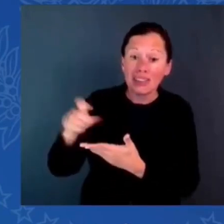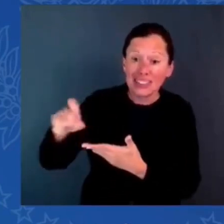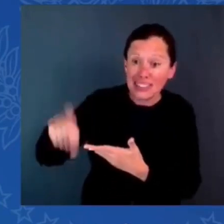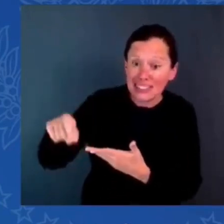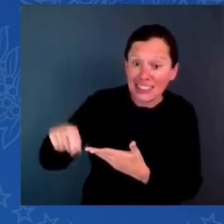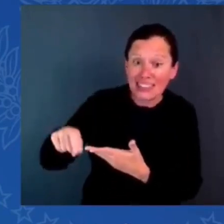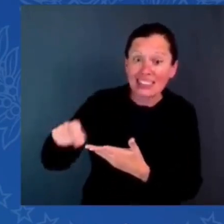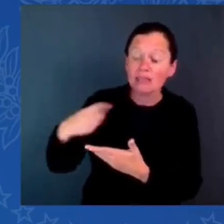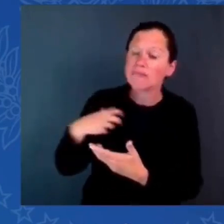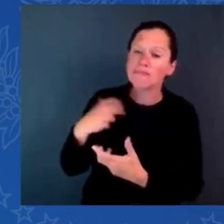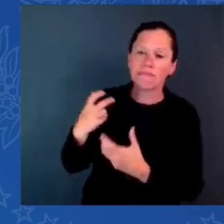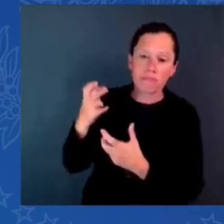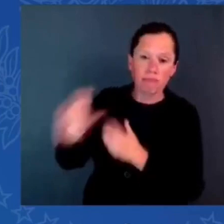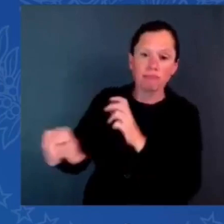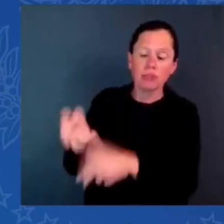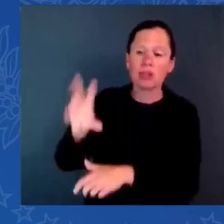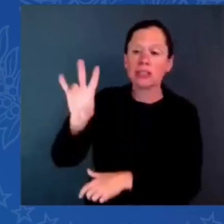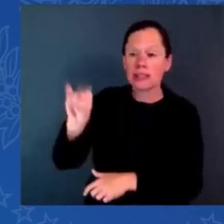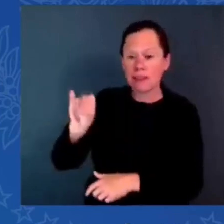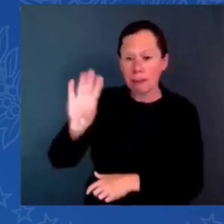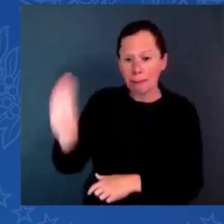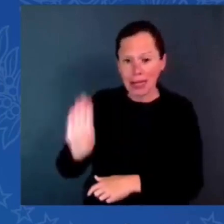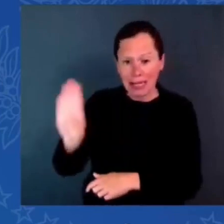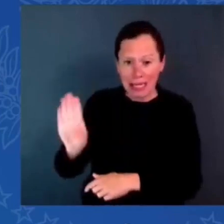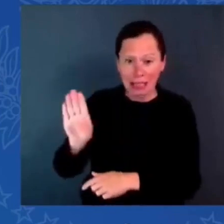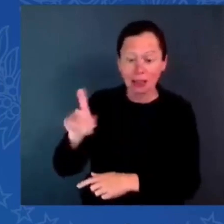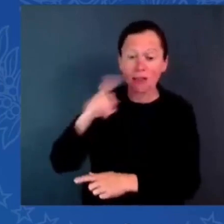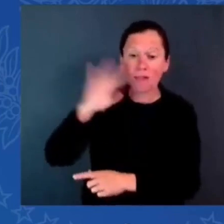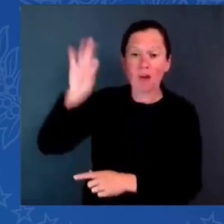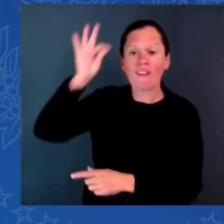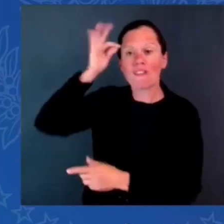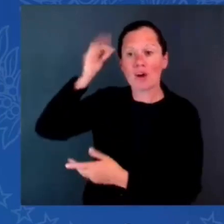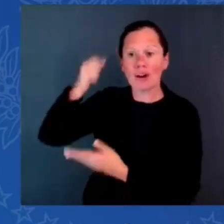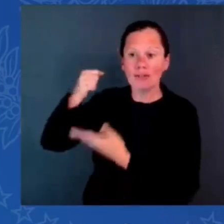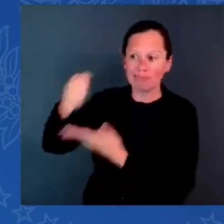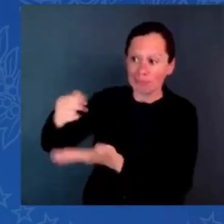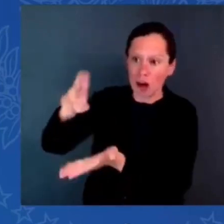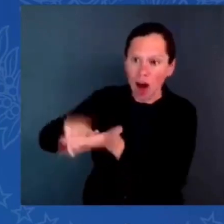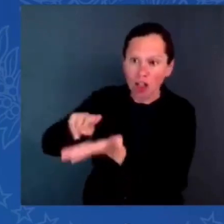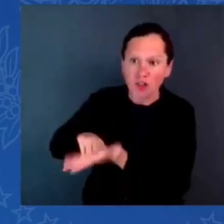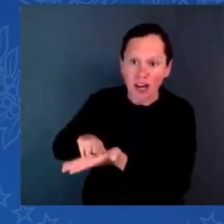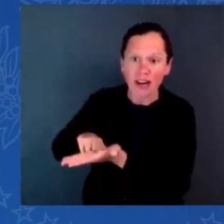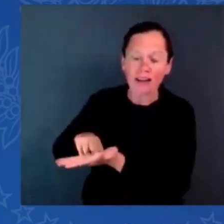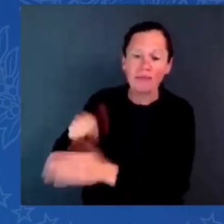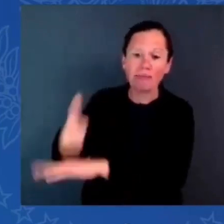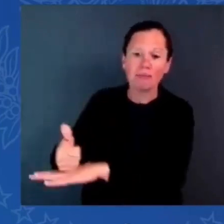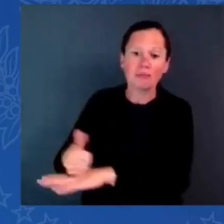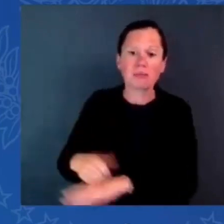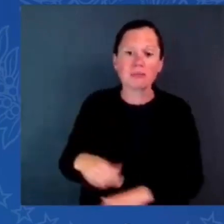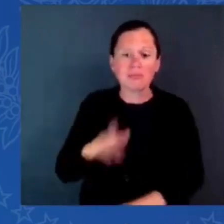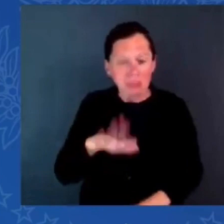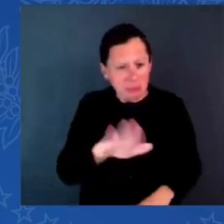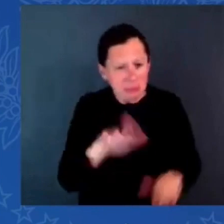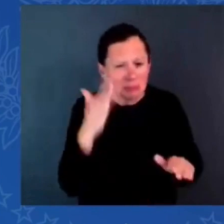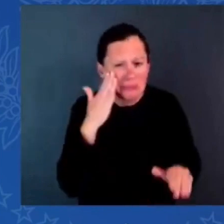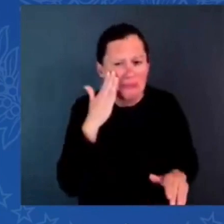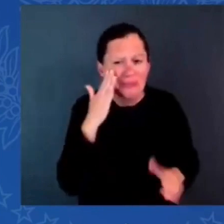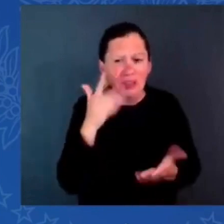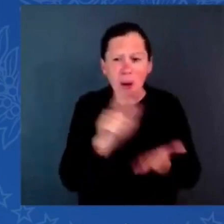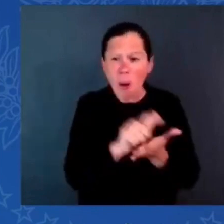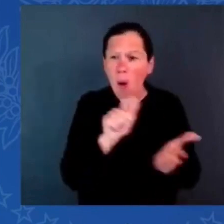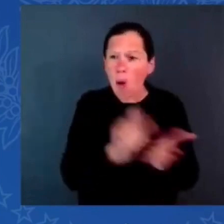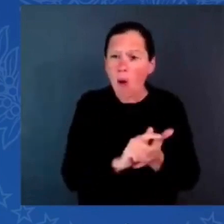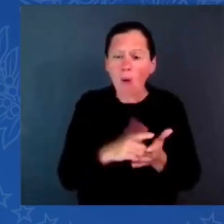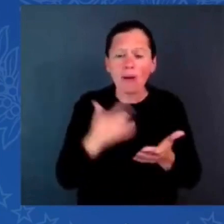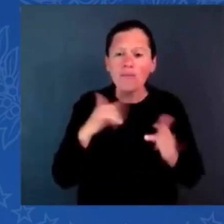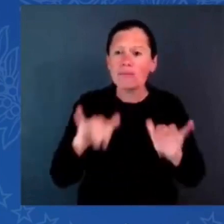in federal contracts. You all — there's a law that's been around a long time no one talks about. In the mid-30s,